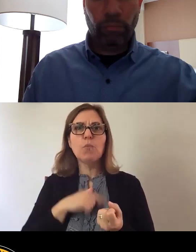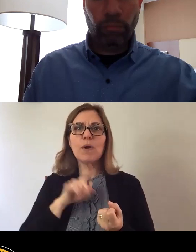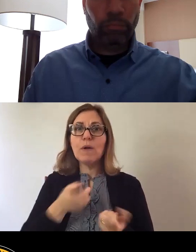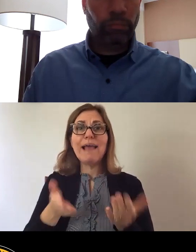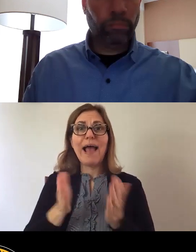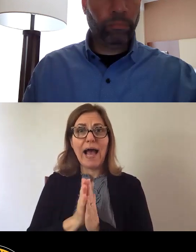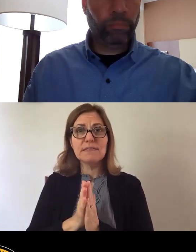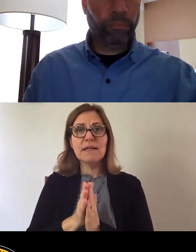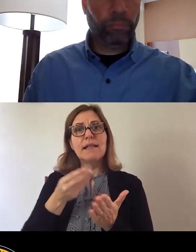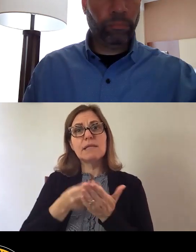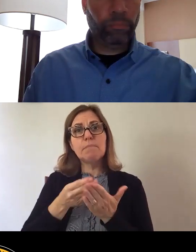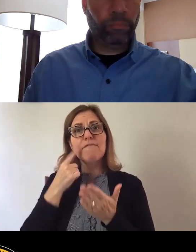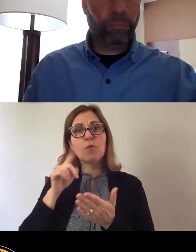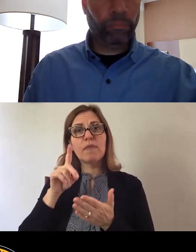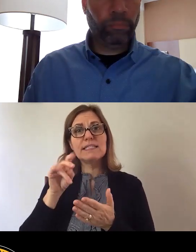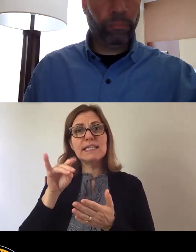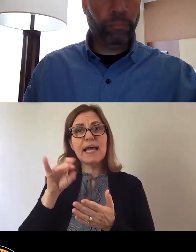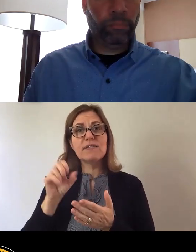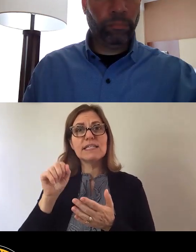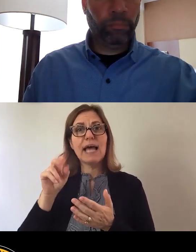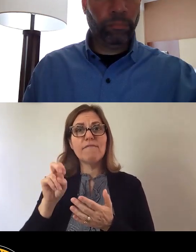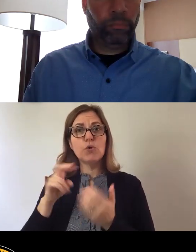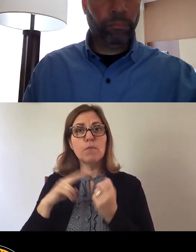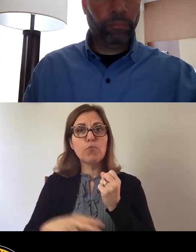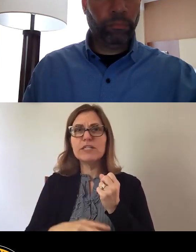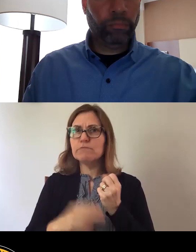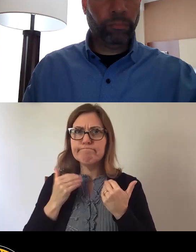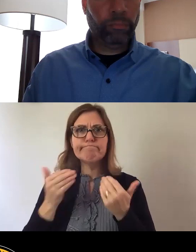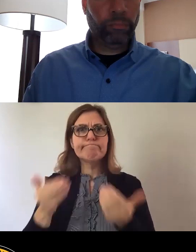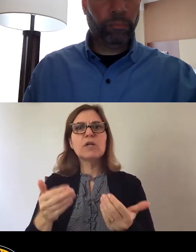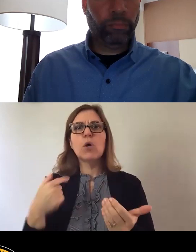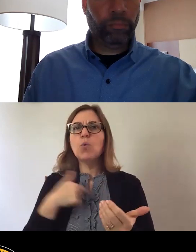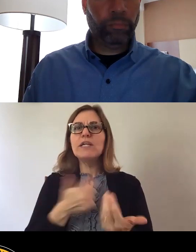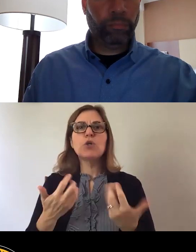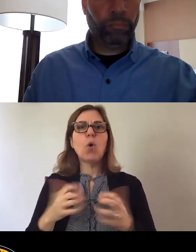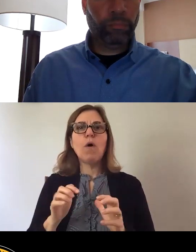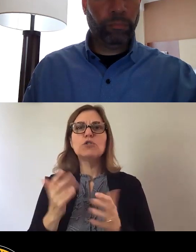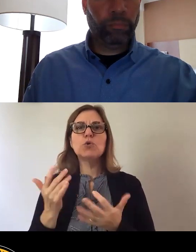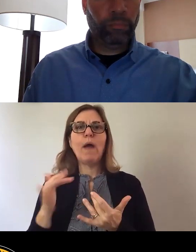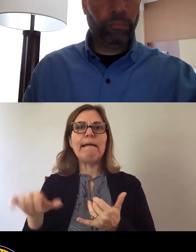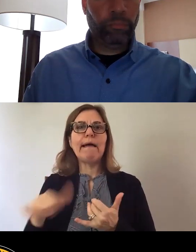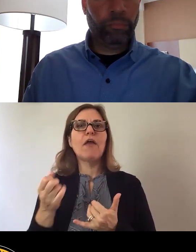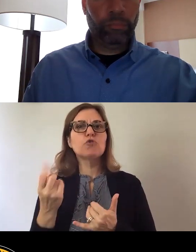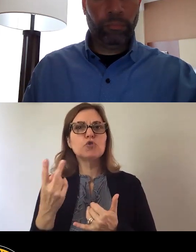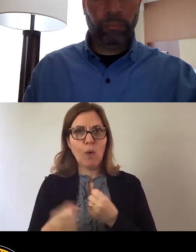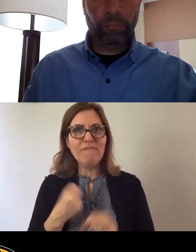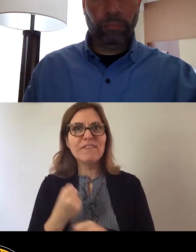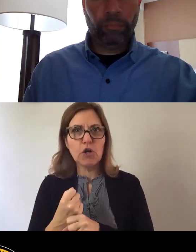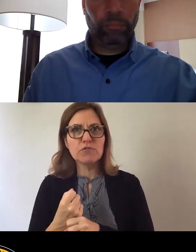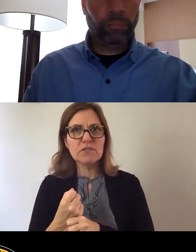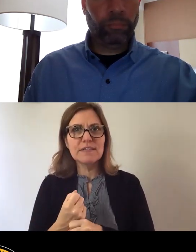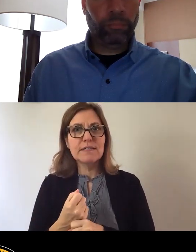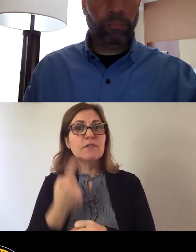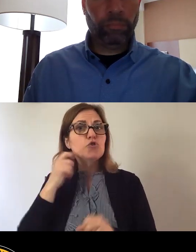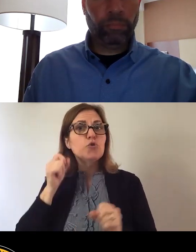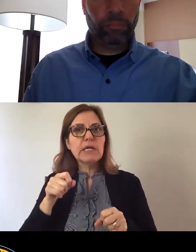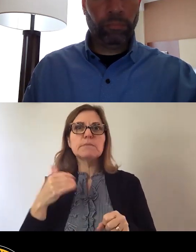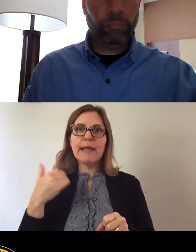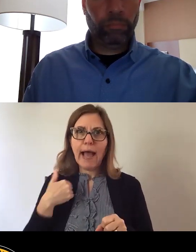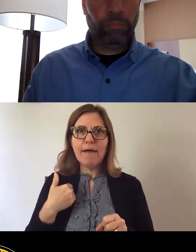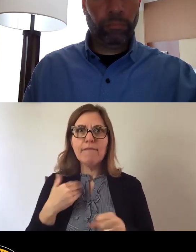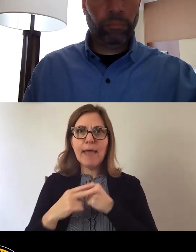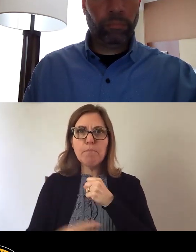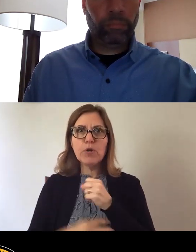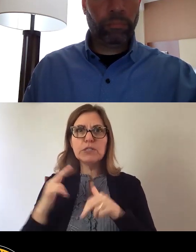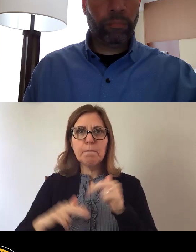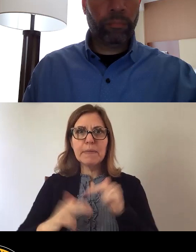the funding for the Davis Avenue Bridge go forward because we don't want to wait another 12 years to potentially have the bridge rebuilt. Thank